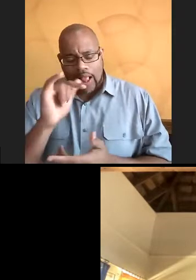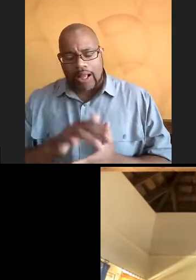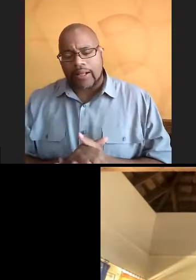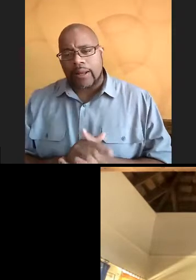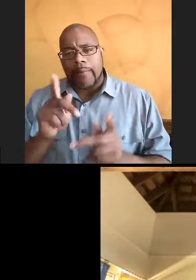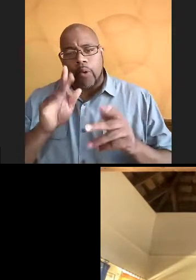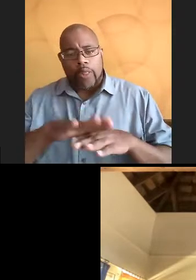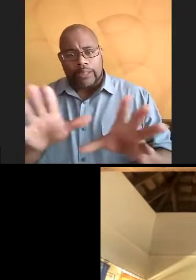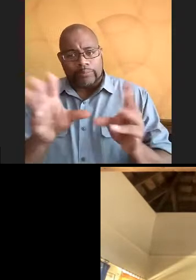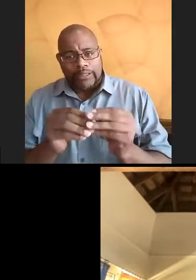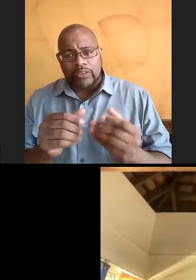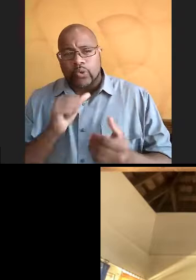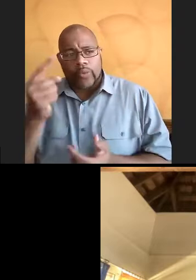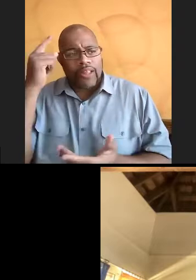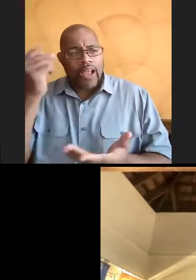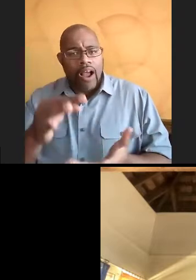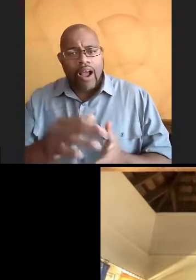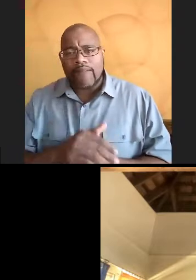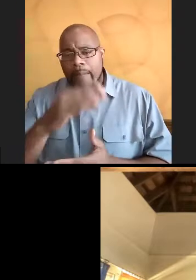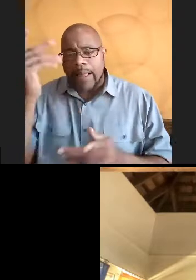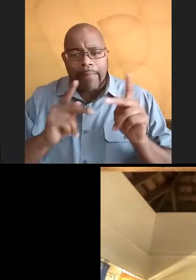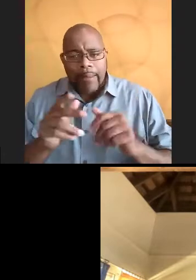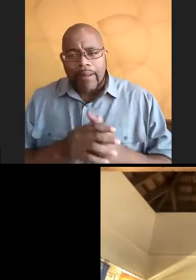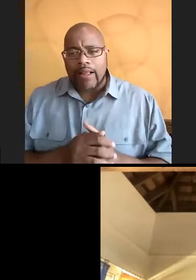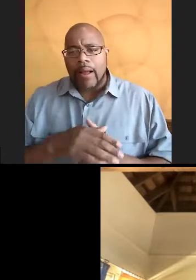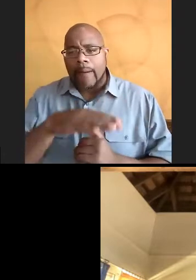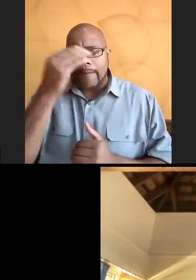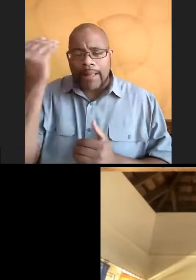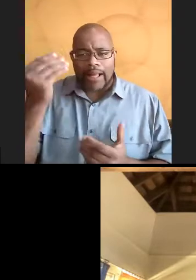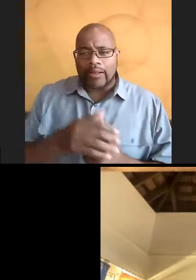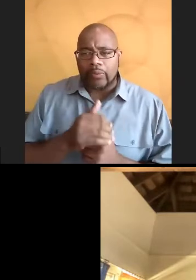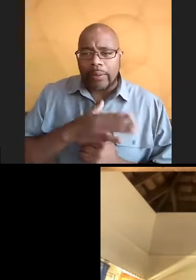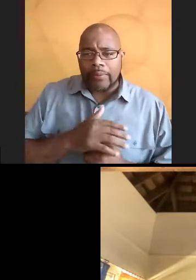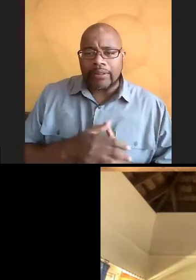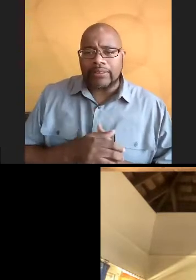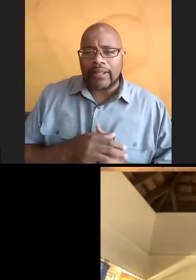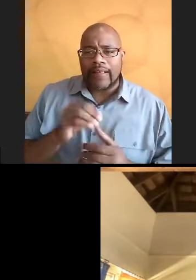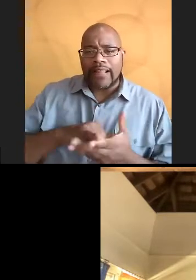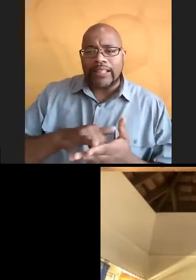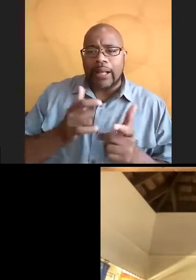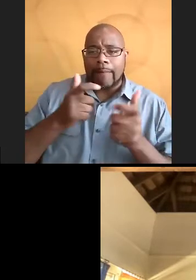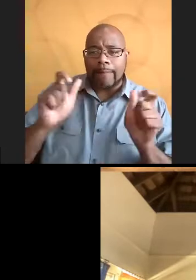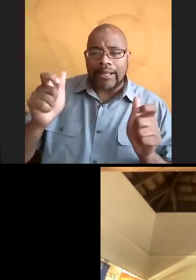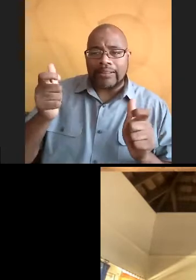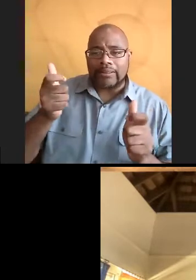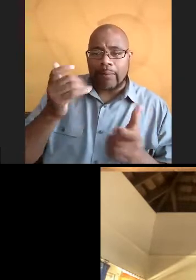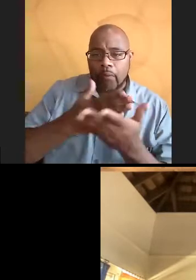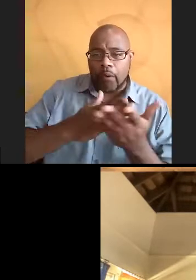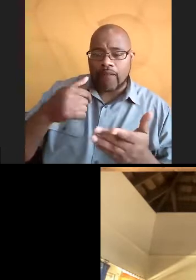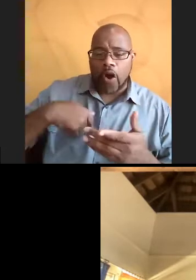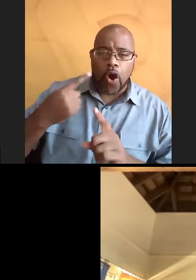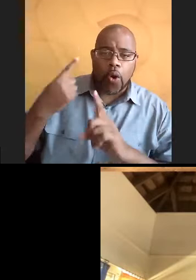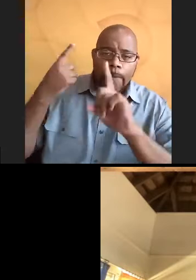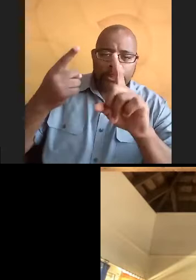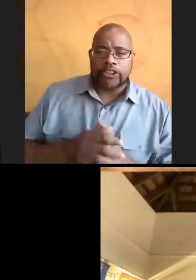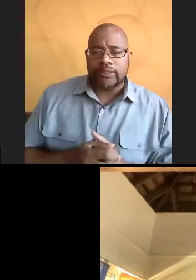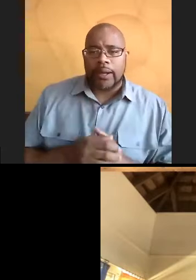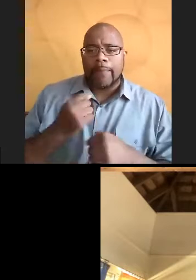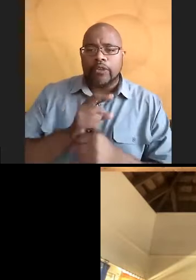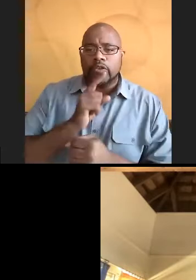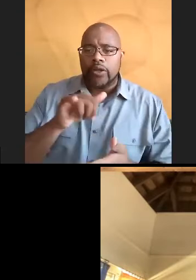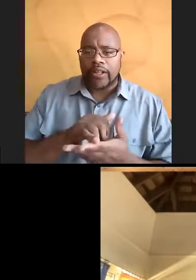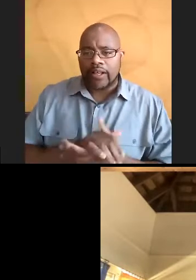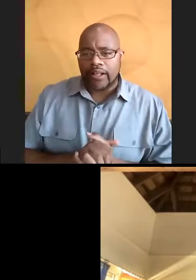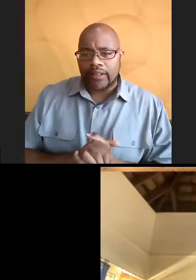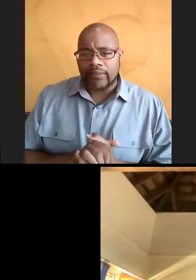call, right? We don't think of Black people and Black women. And that's a big part of our mission, making sure that